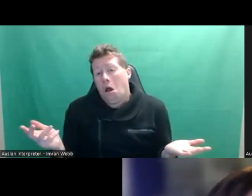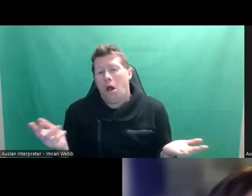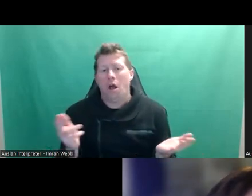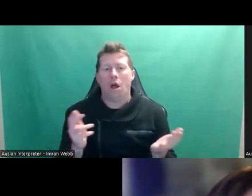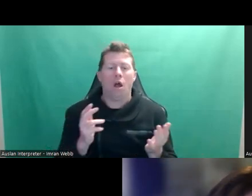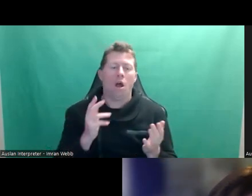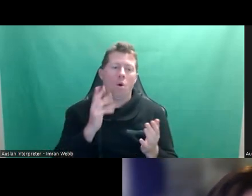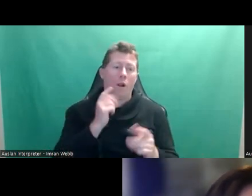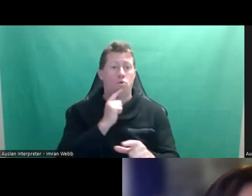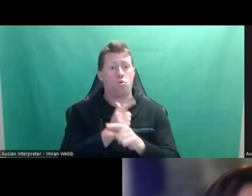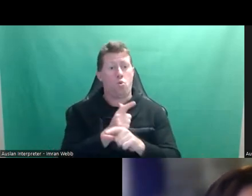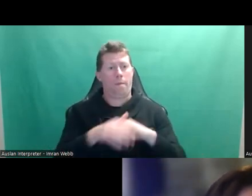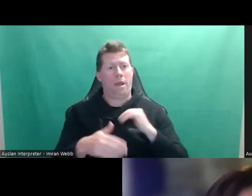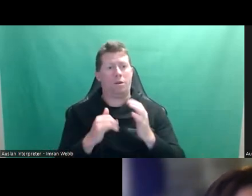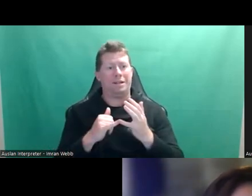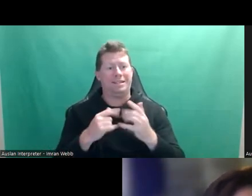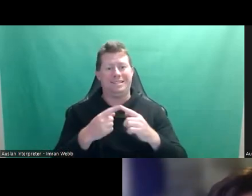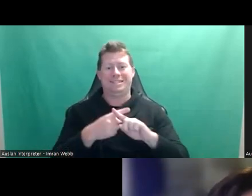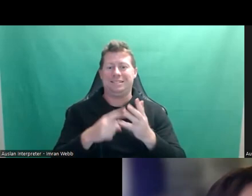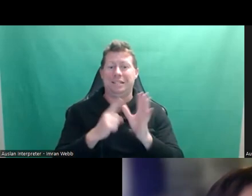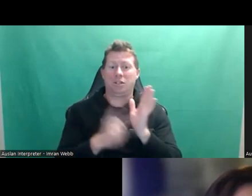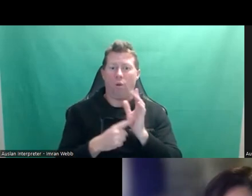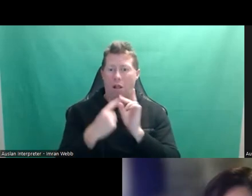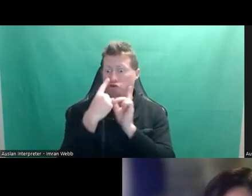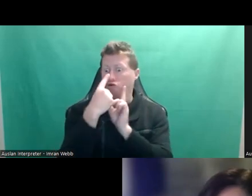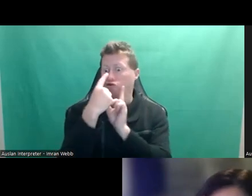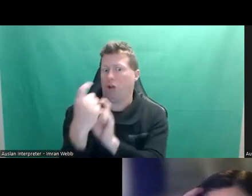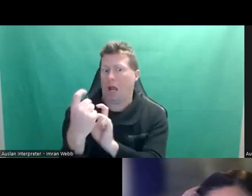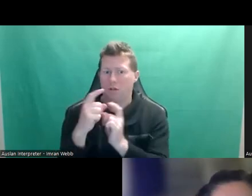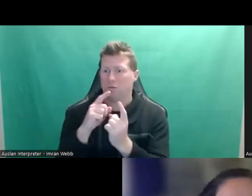about sexual attraction and sexual desire,